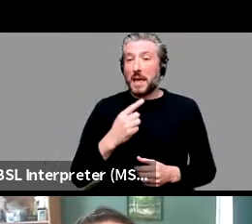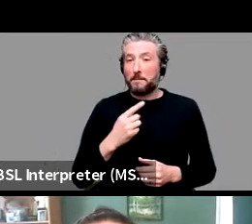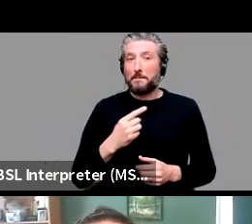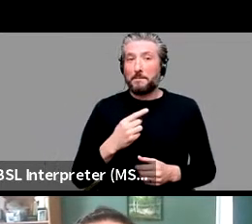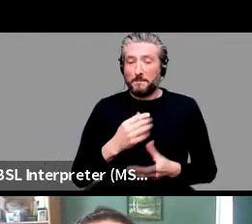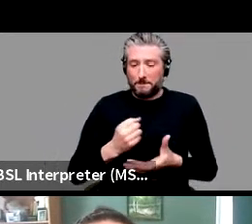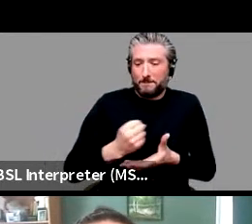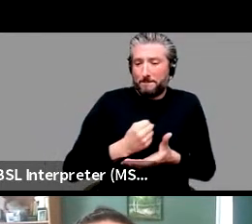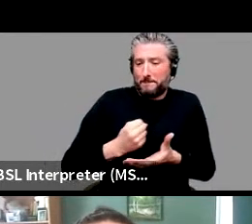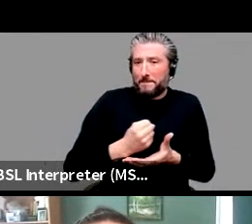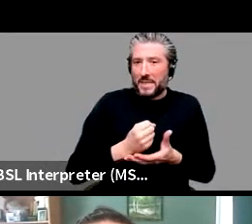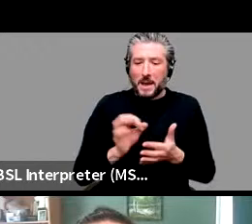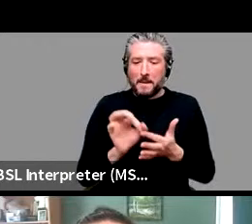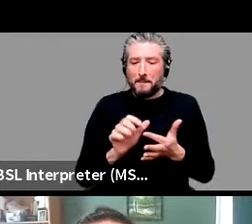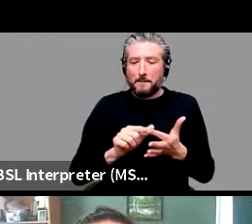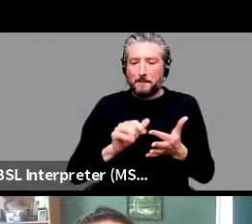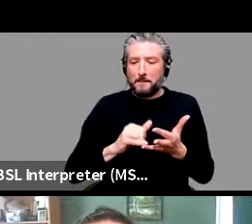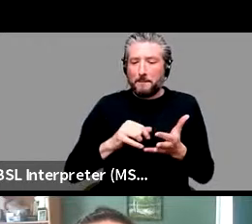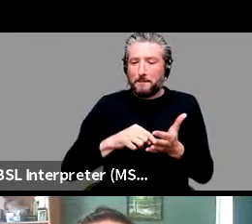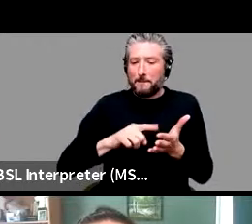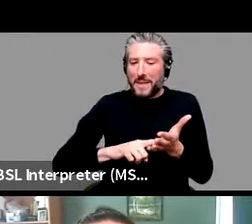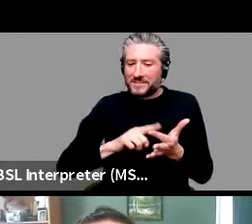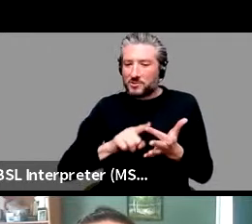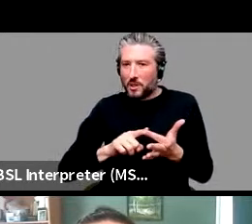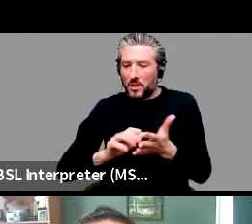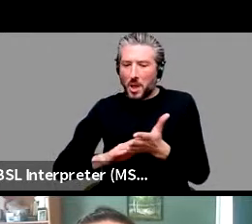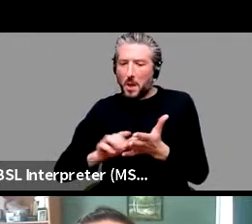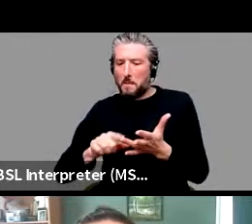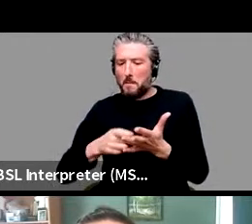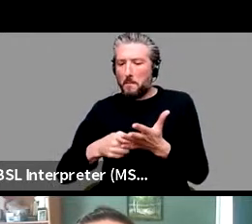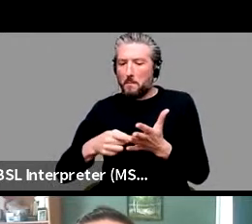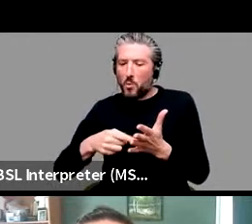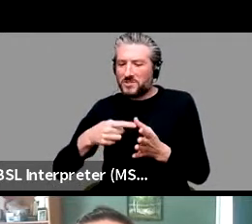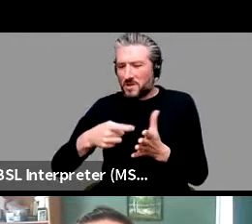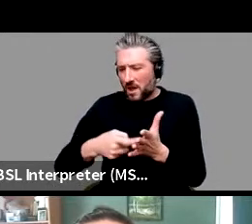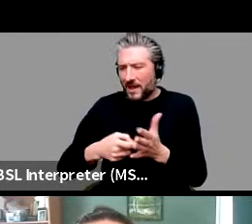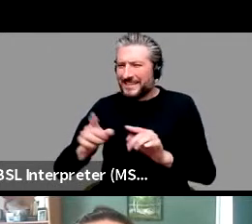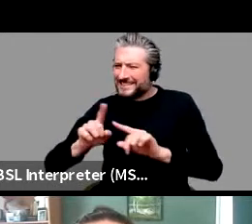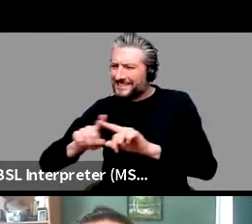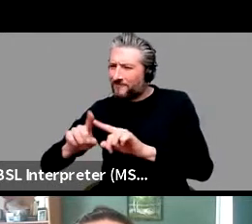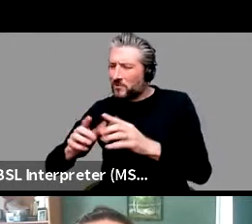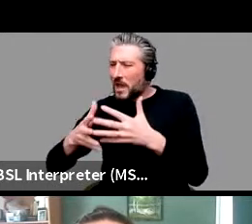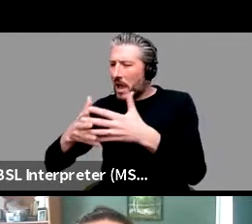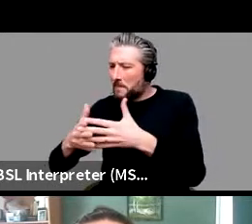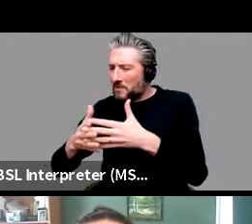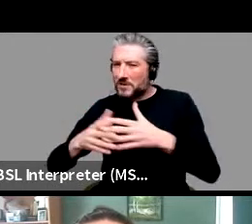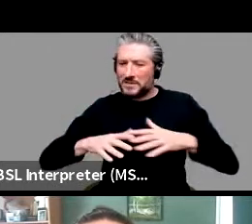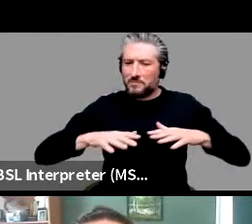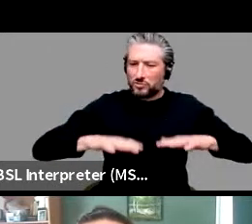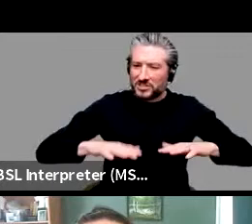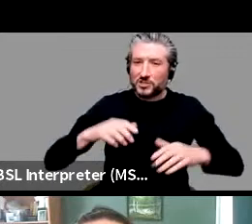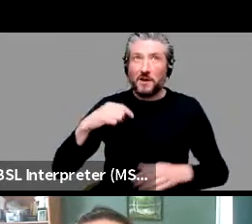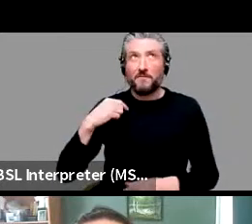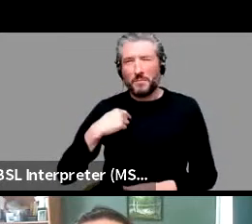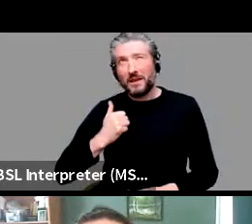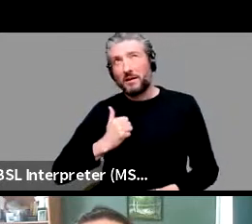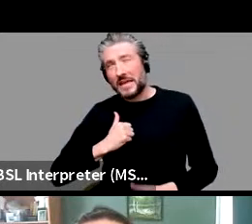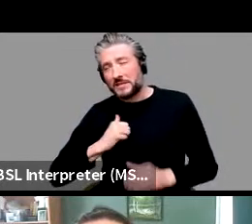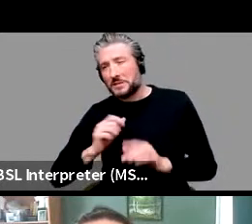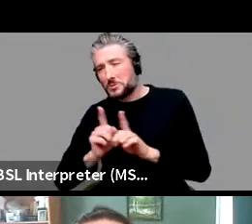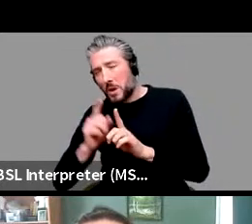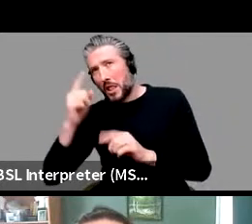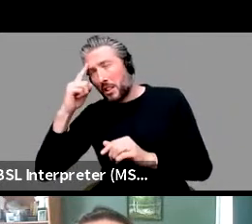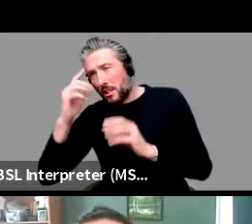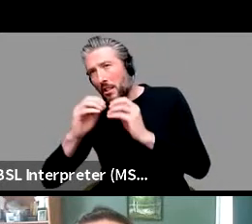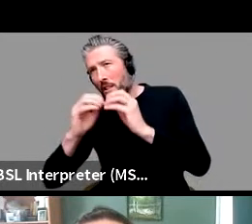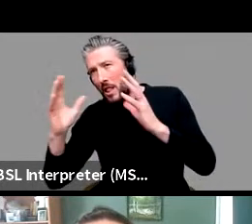English. I think maybe oil, vinegar, vinegar, oil is different too. mean, it's me, it's mortar and pestle as a Canadian, but I think like for Jeanette or David